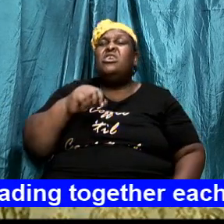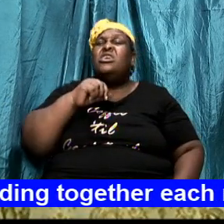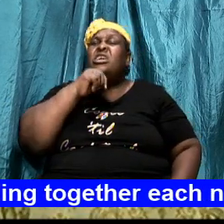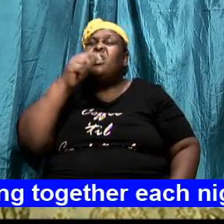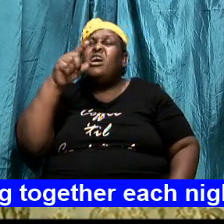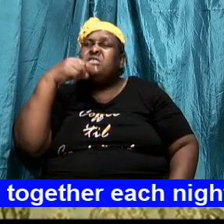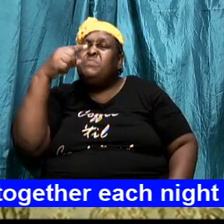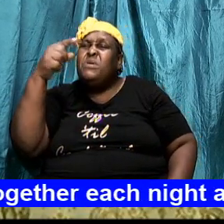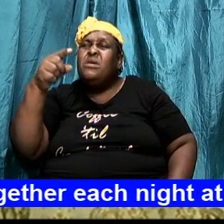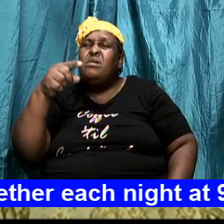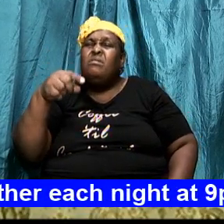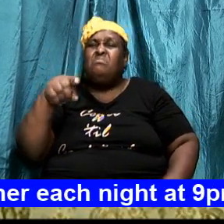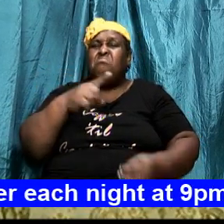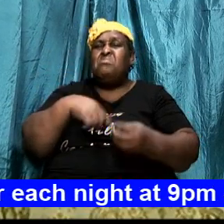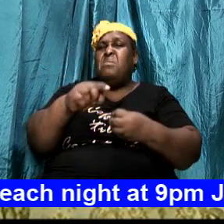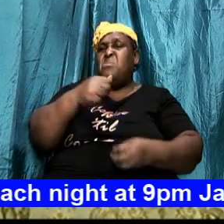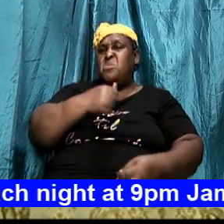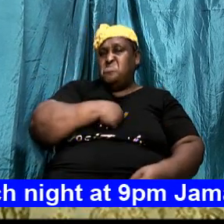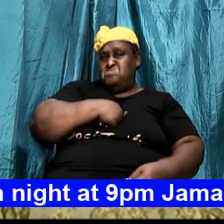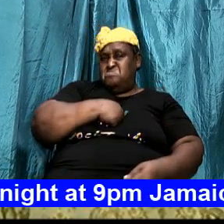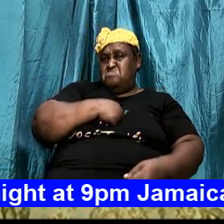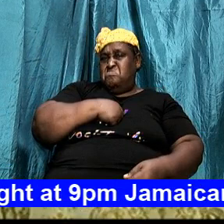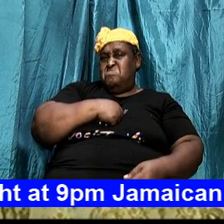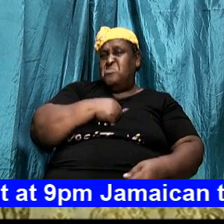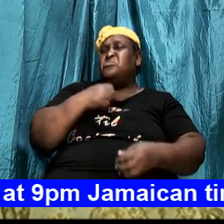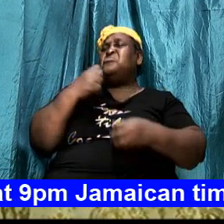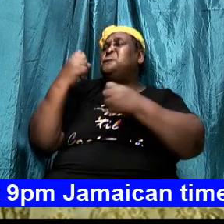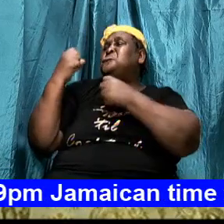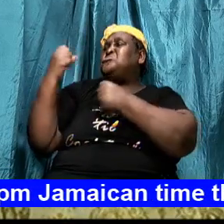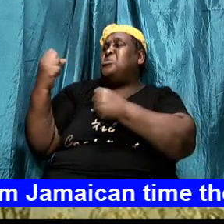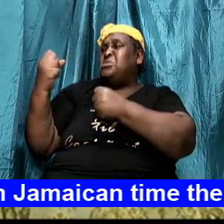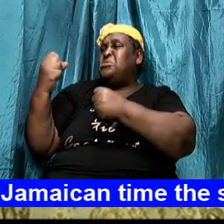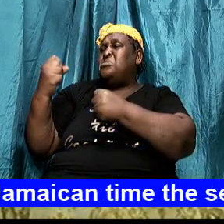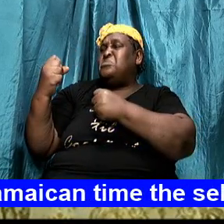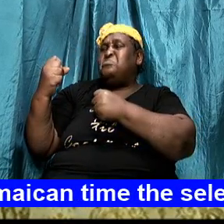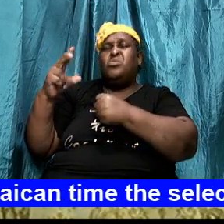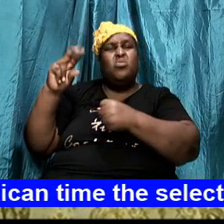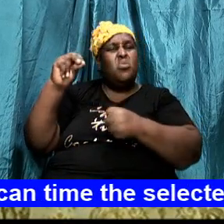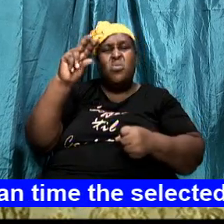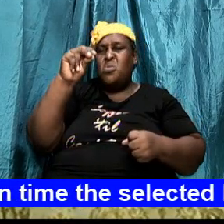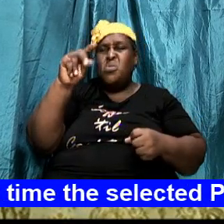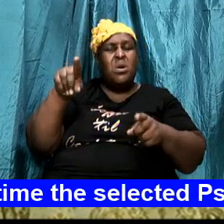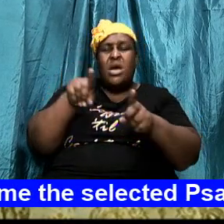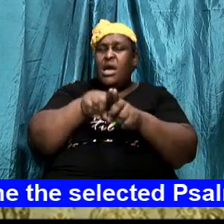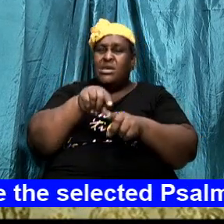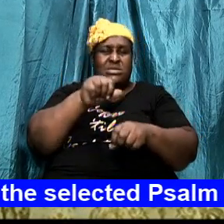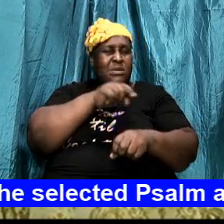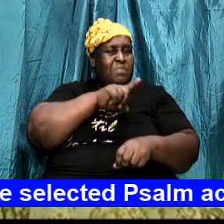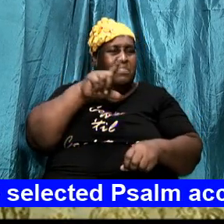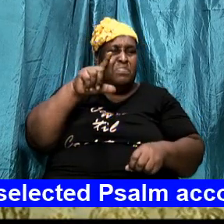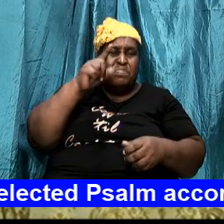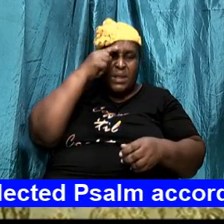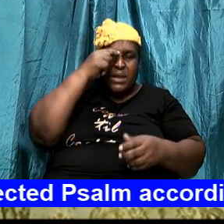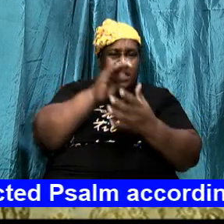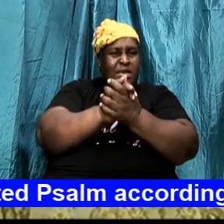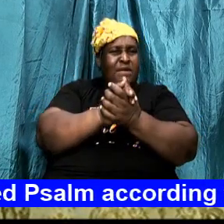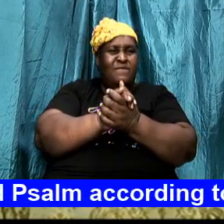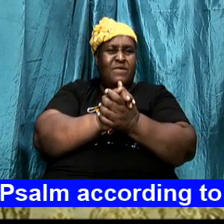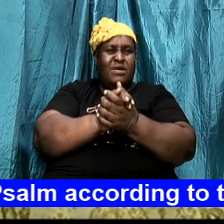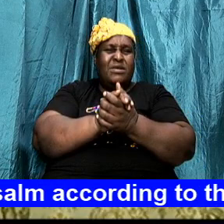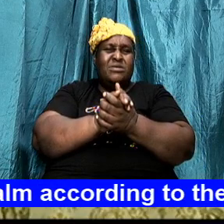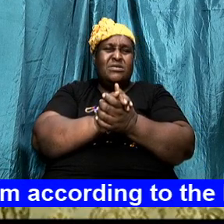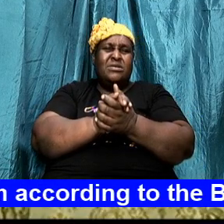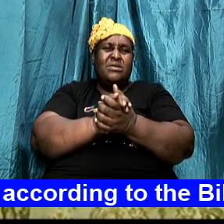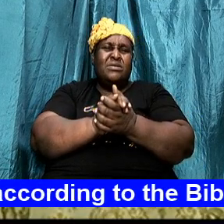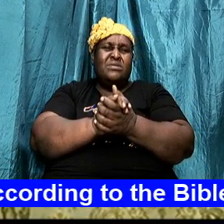our strength. As believers, we do not possess the strength, nor can we strengthen ourselves in